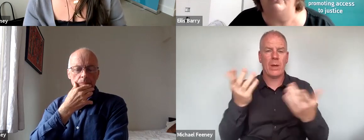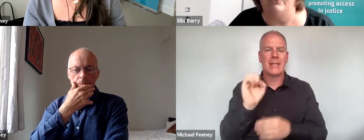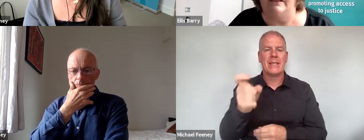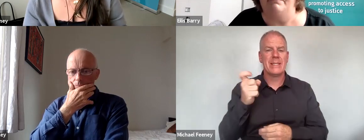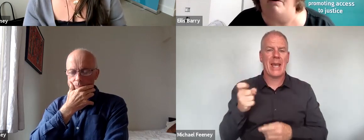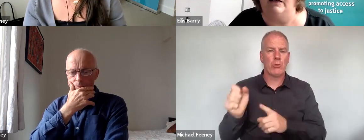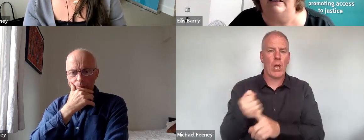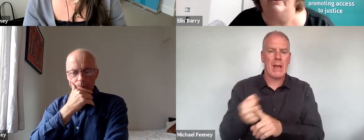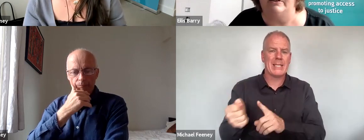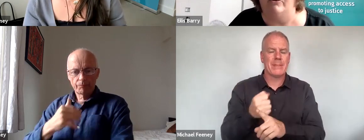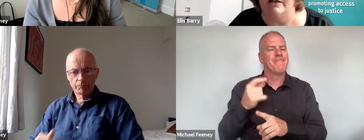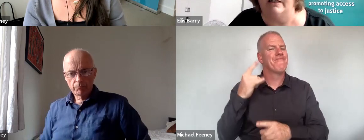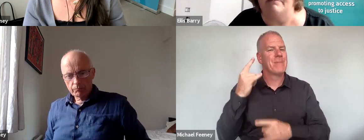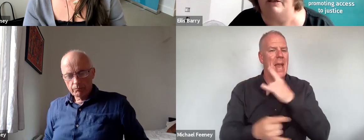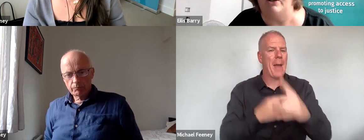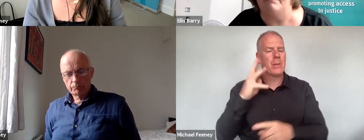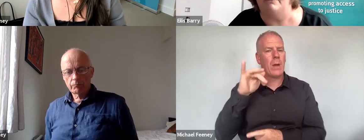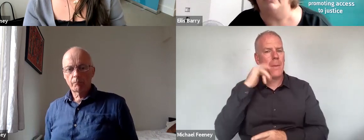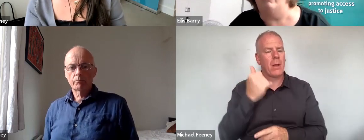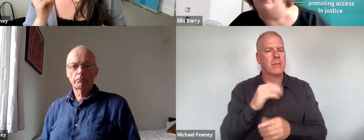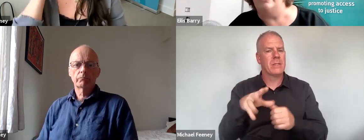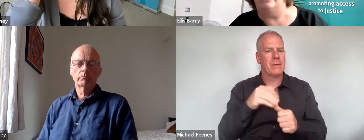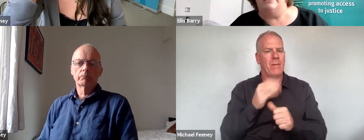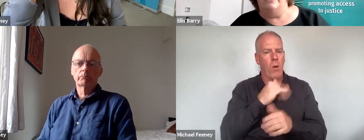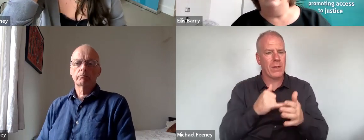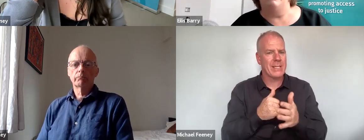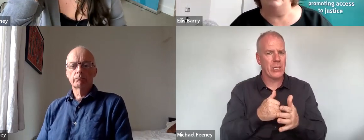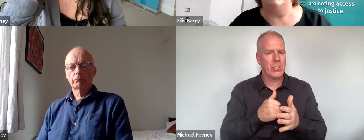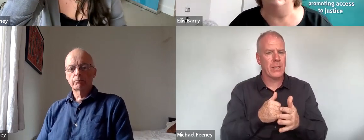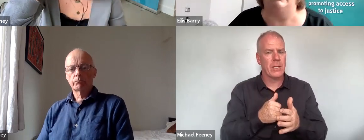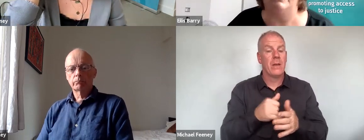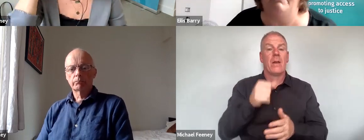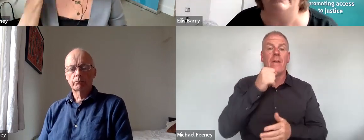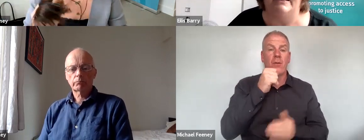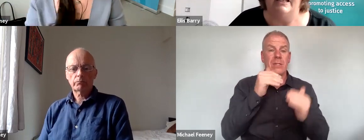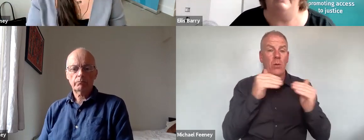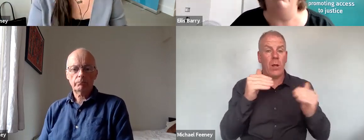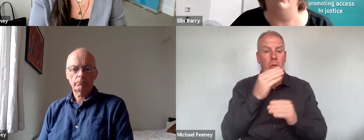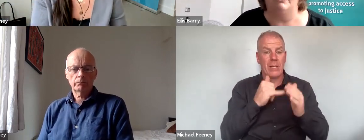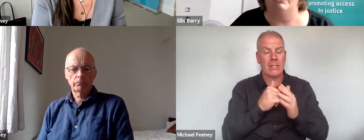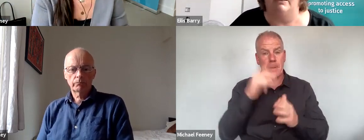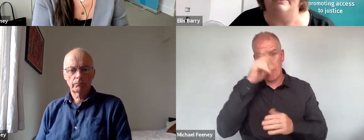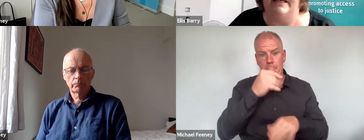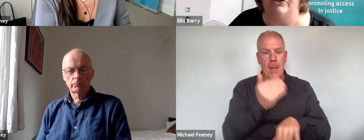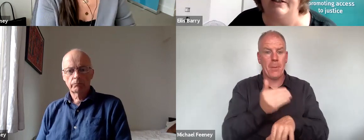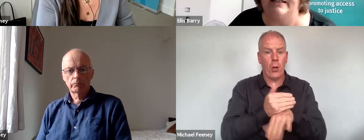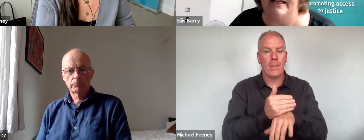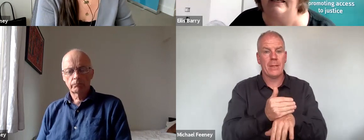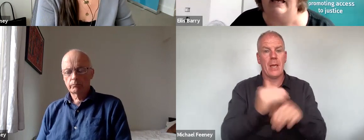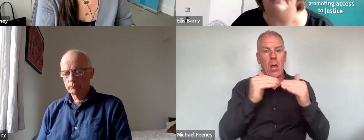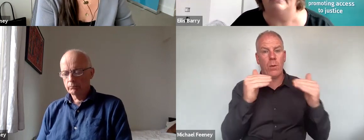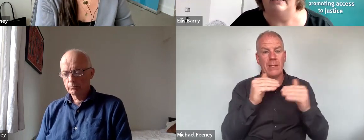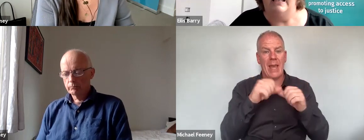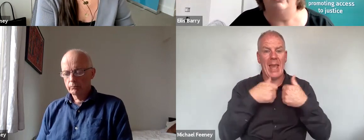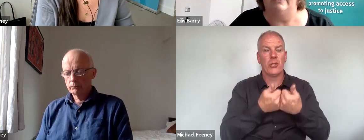which was due at least partly to the organized specialized body, the original specialized equality body, the Employment Equality Agency,